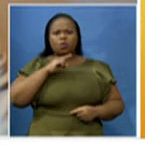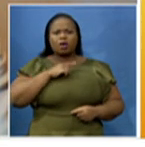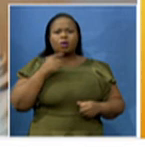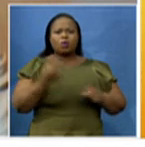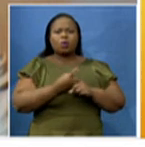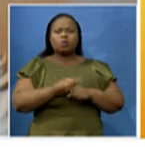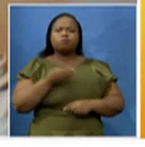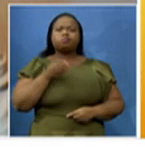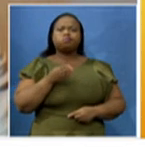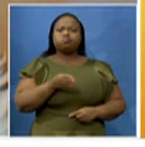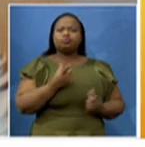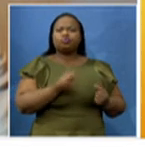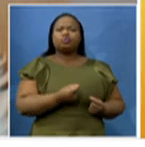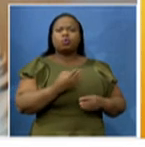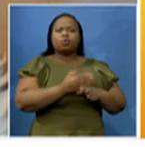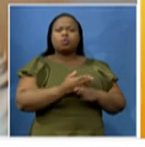line to do what they do?